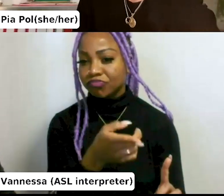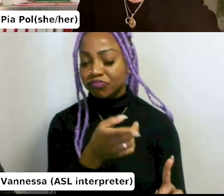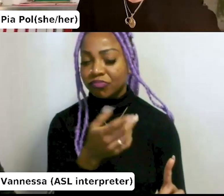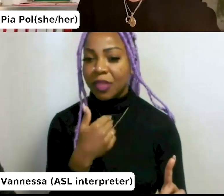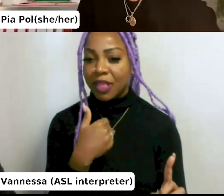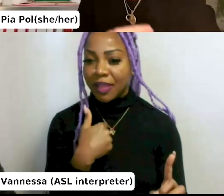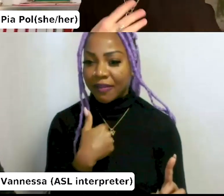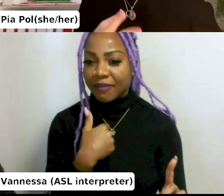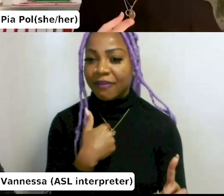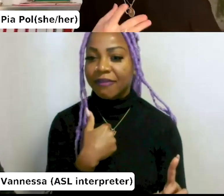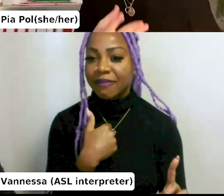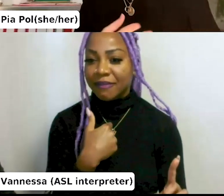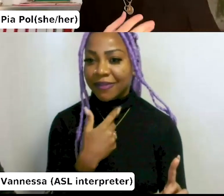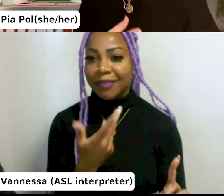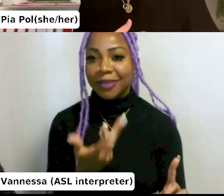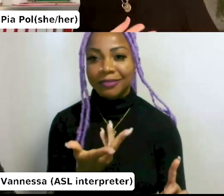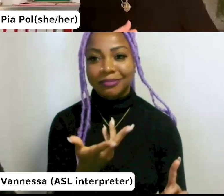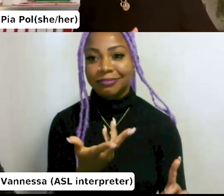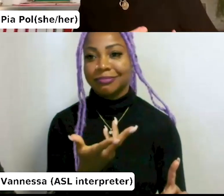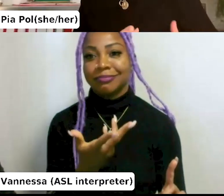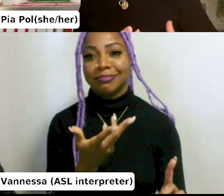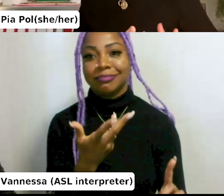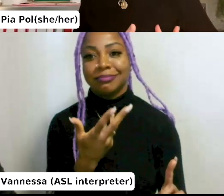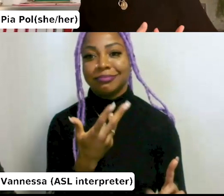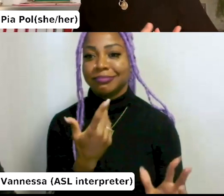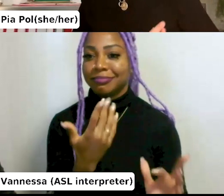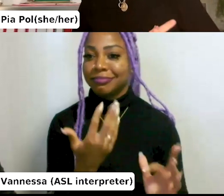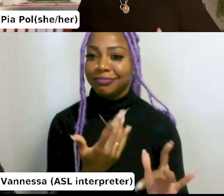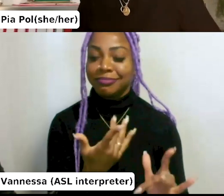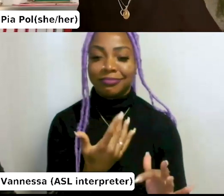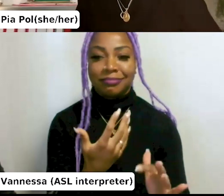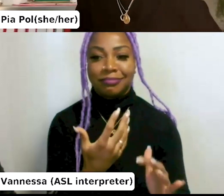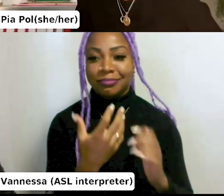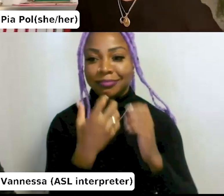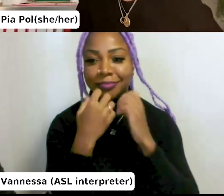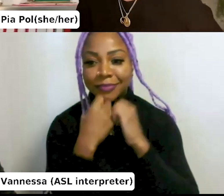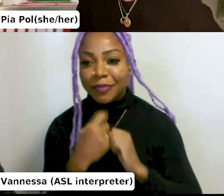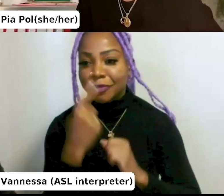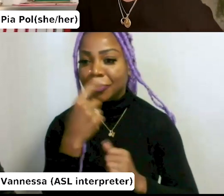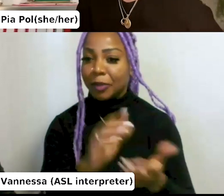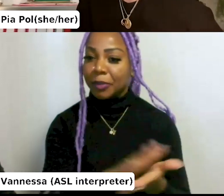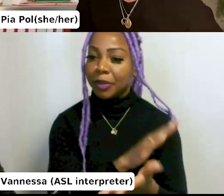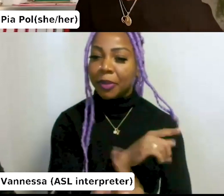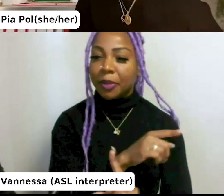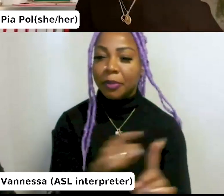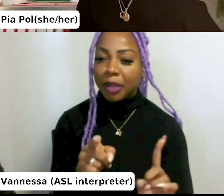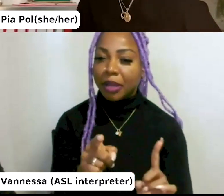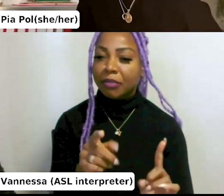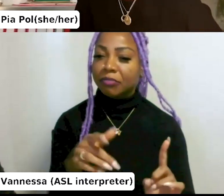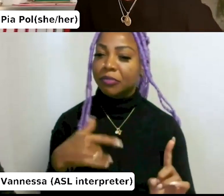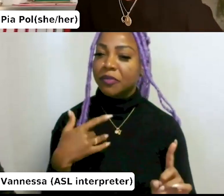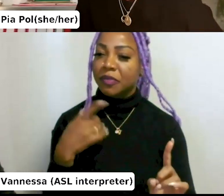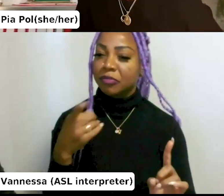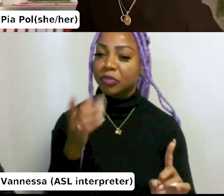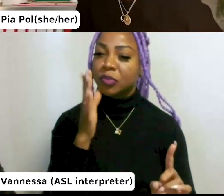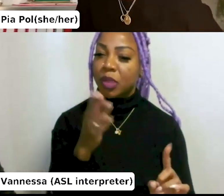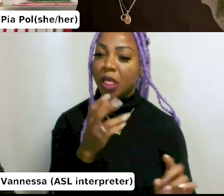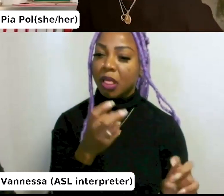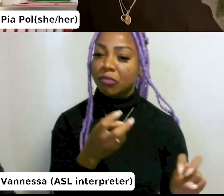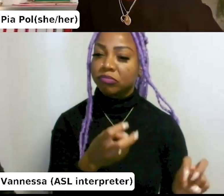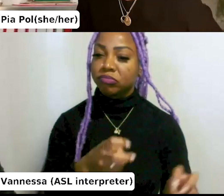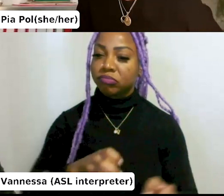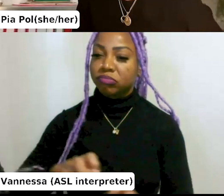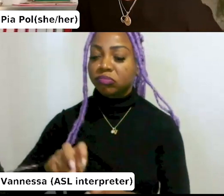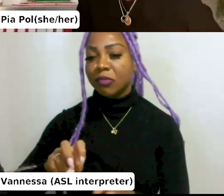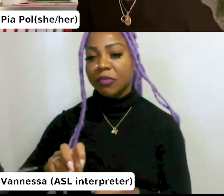fondness of paper, but do you see any shifts towards a more digital practice for yourself or, or can you reflect on